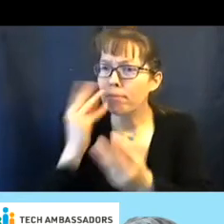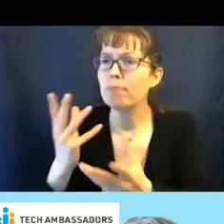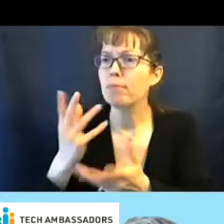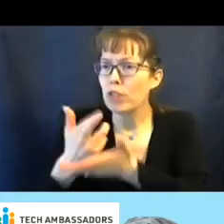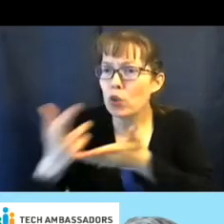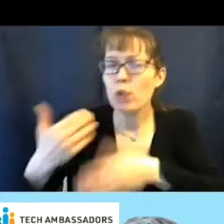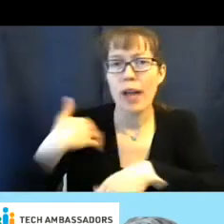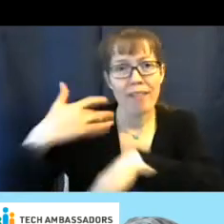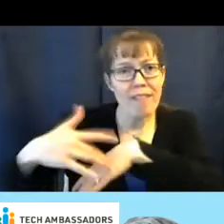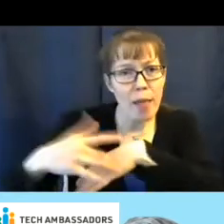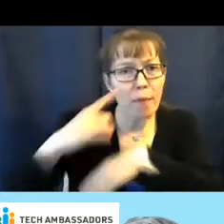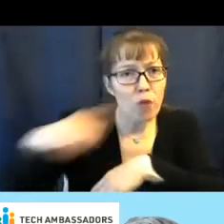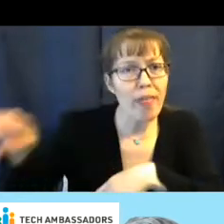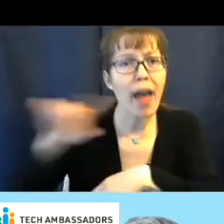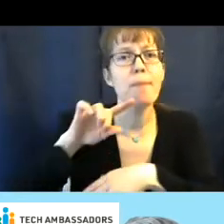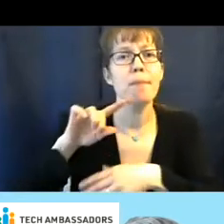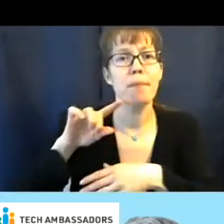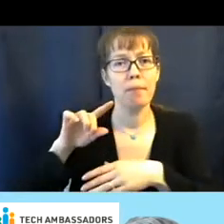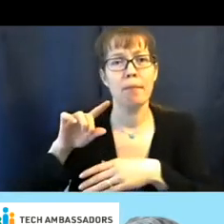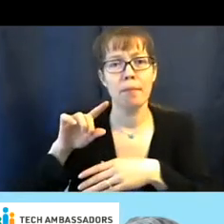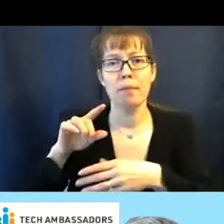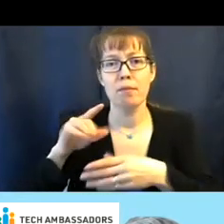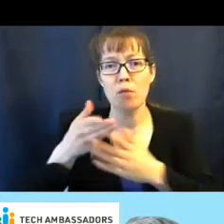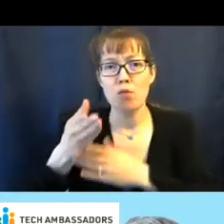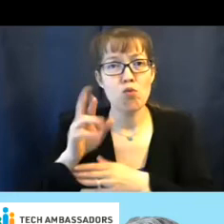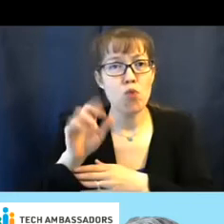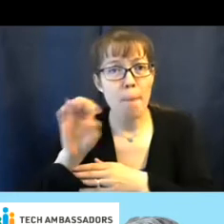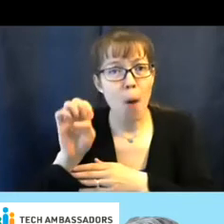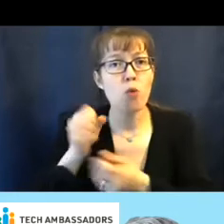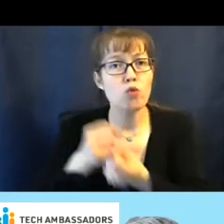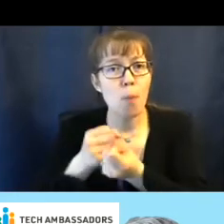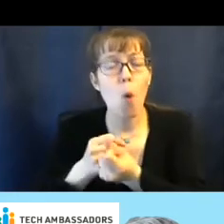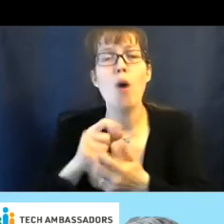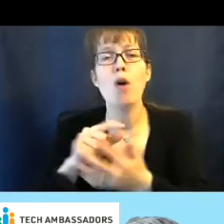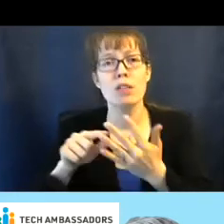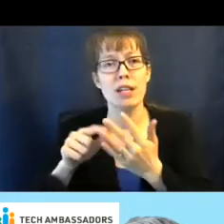are available for them through remote supports and assistive technology.